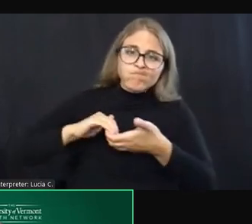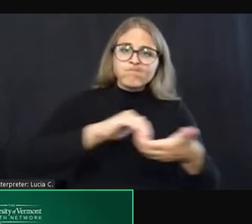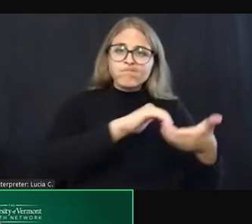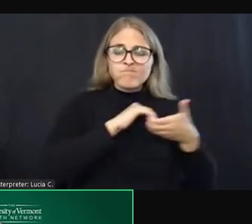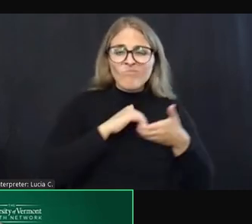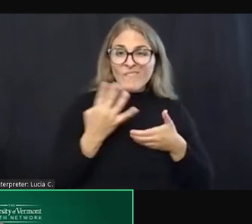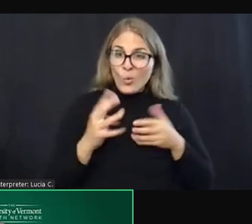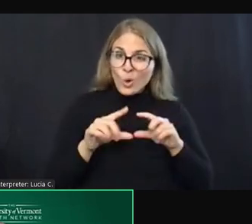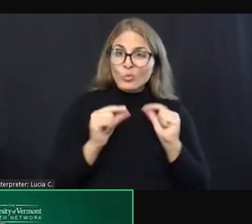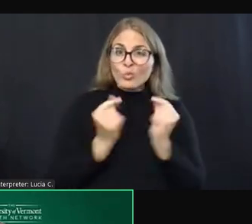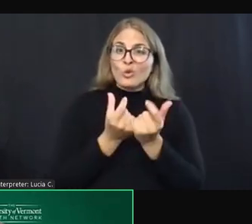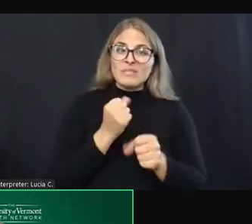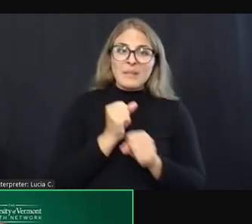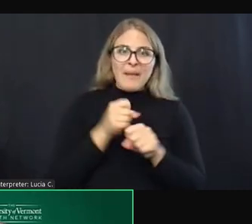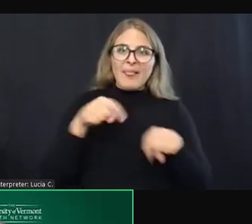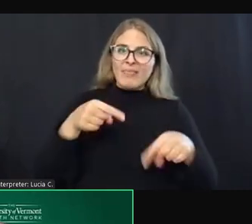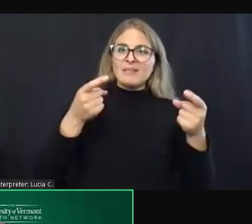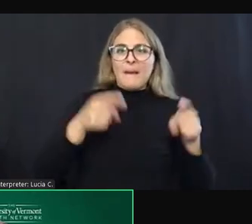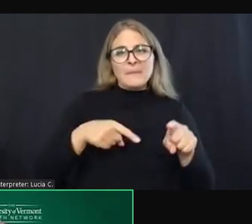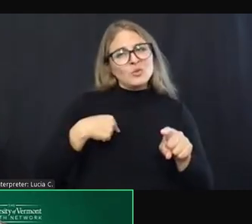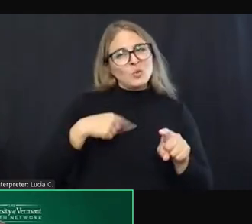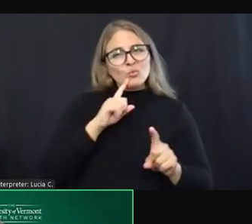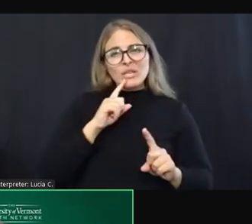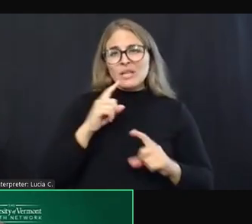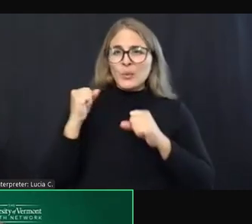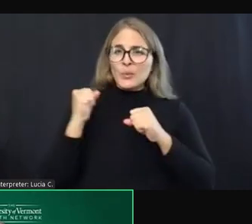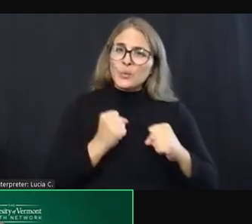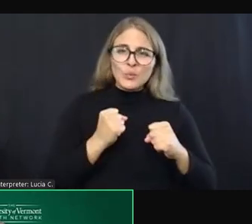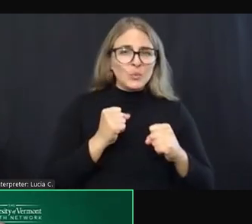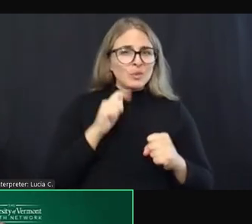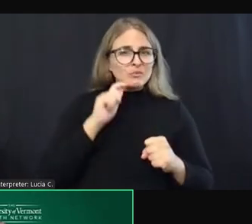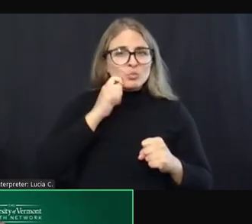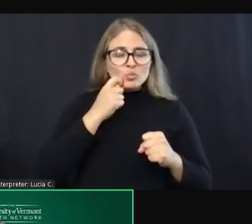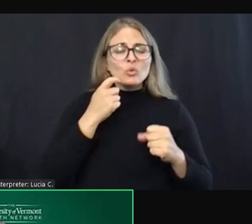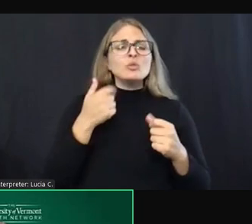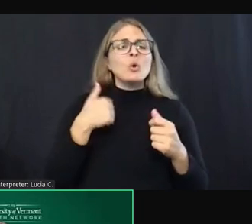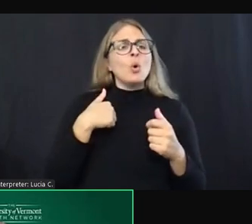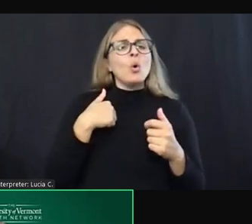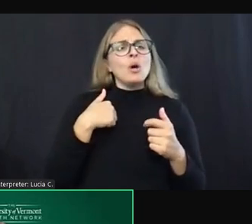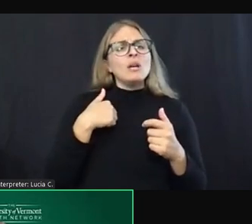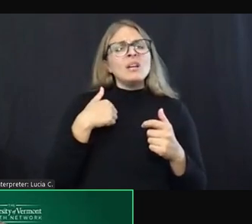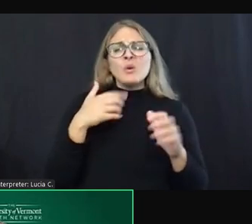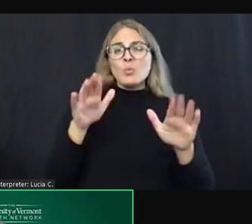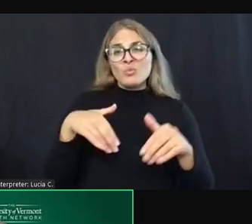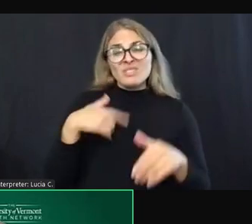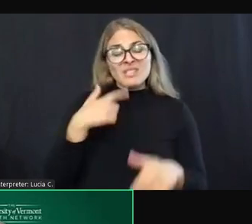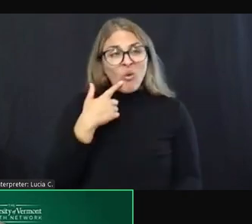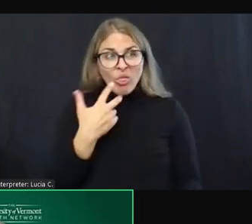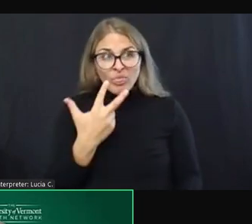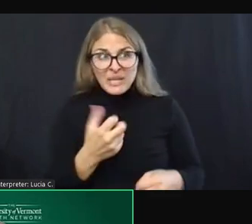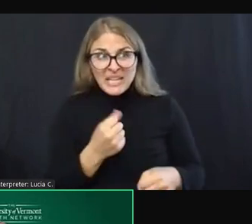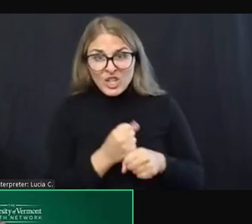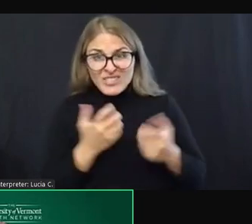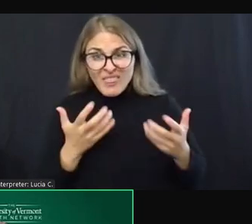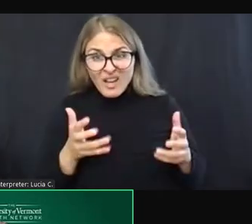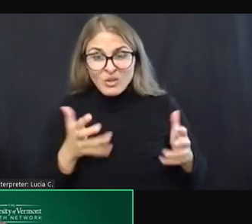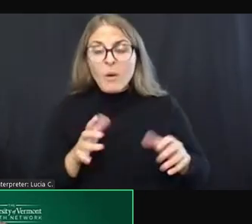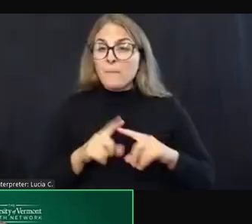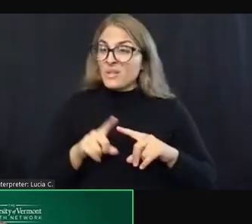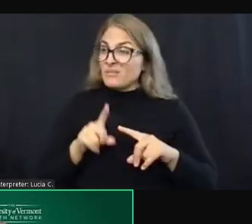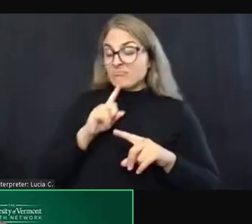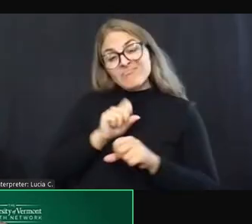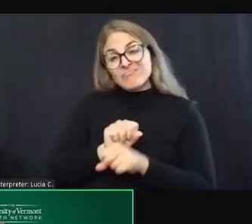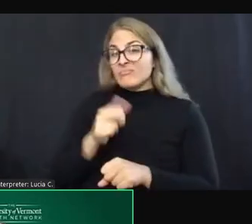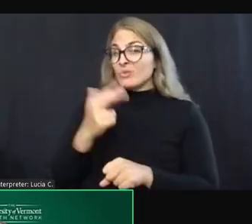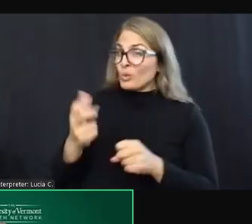to make that happen. So yeah, it looks like, okay, it's only three years of funding, but at the same time, it's three years